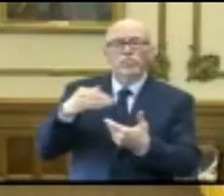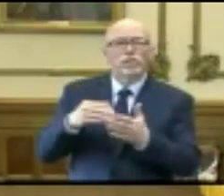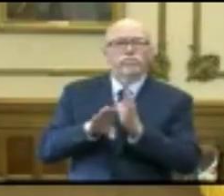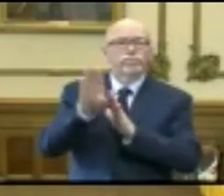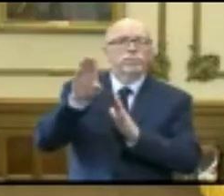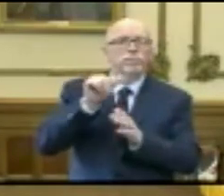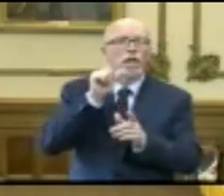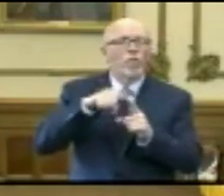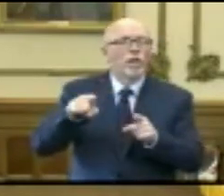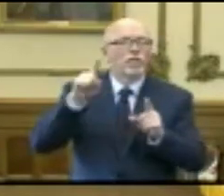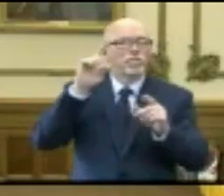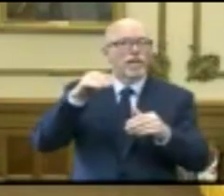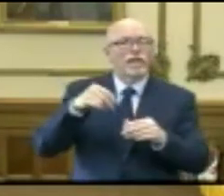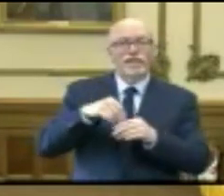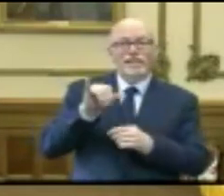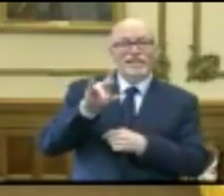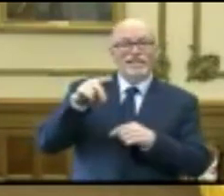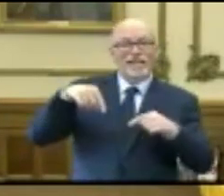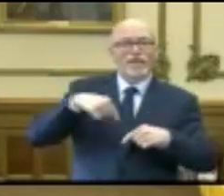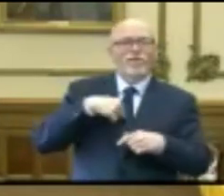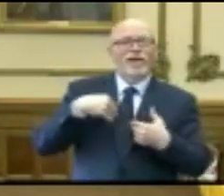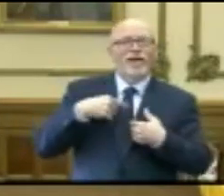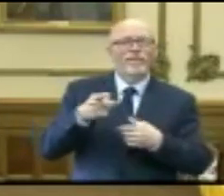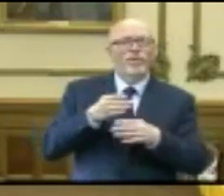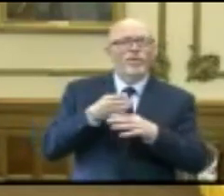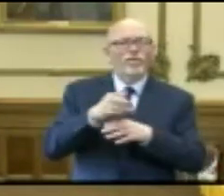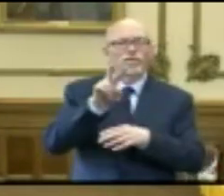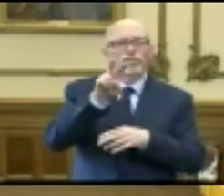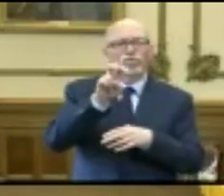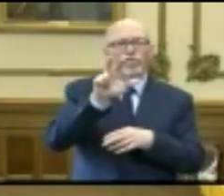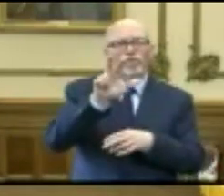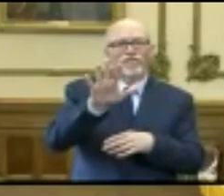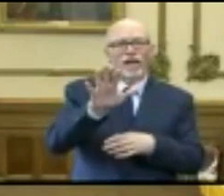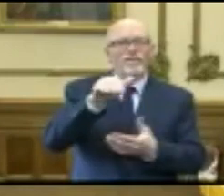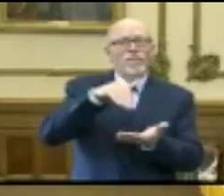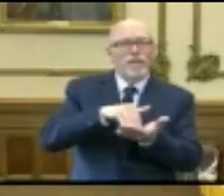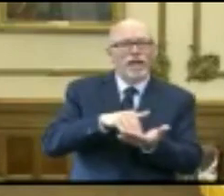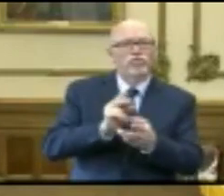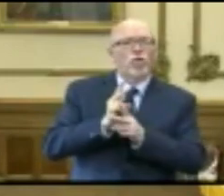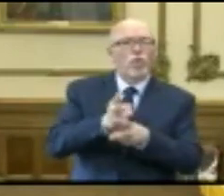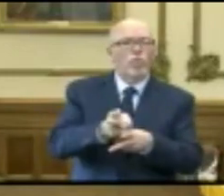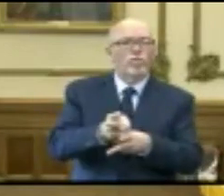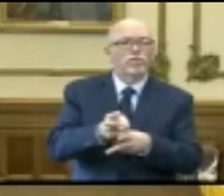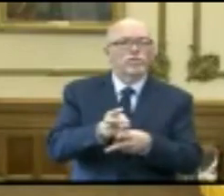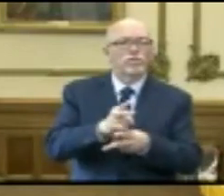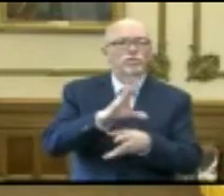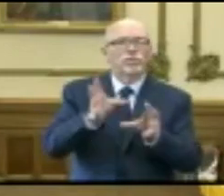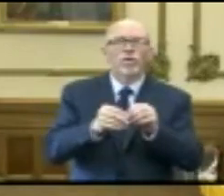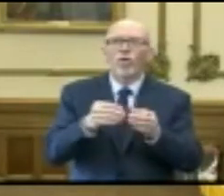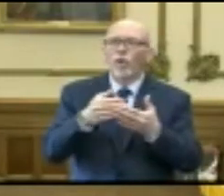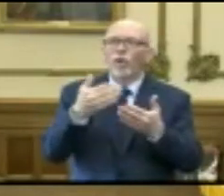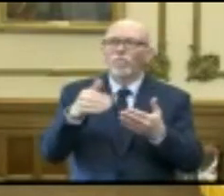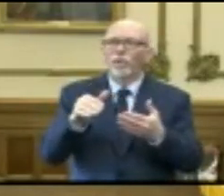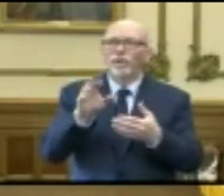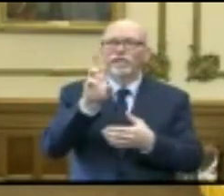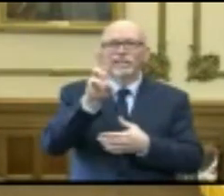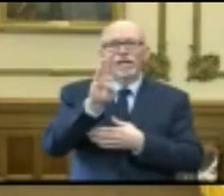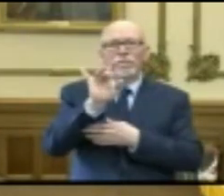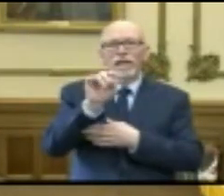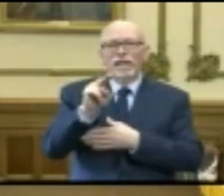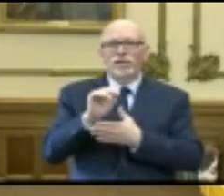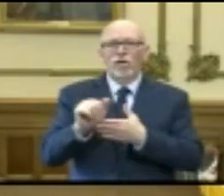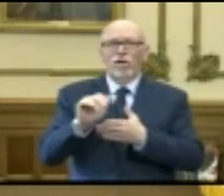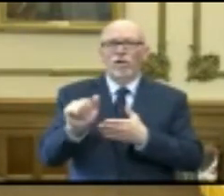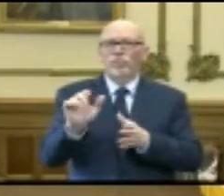it earlier, but just here in the state of Indiana, we have over 235,000 loans totaling nearly $6 billion.